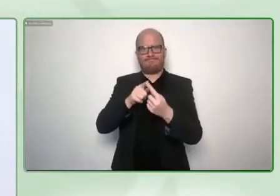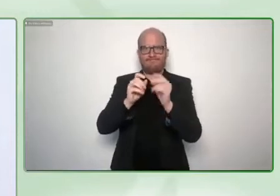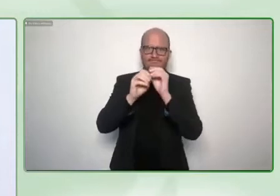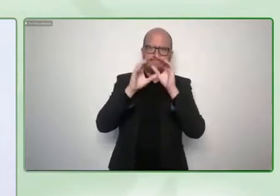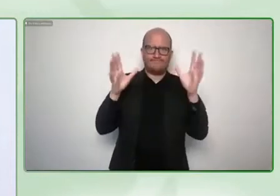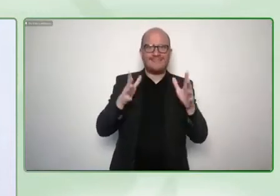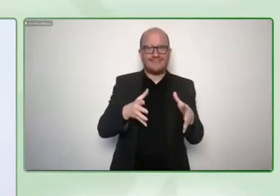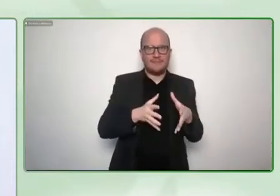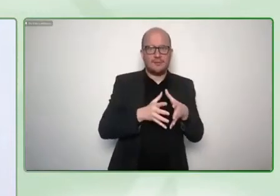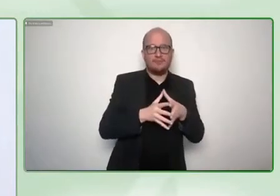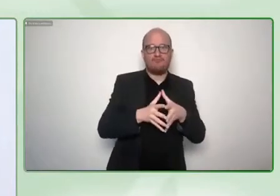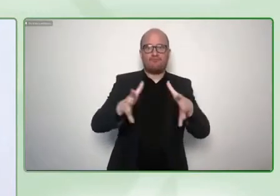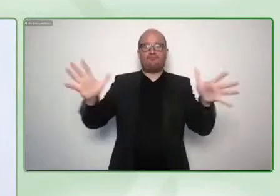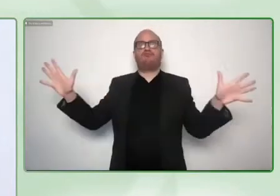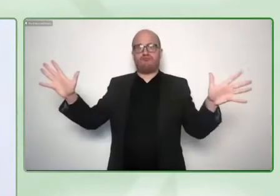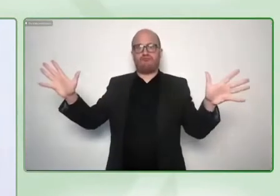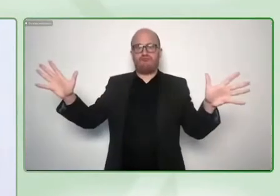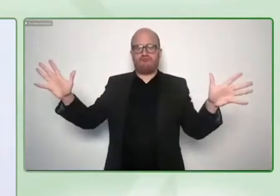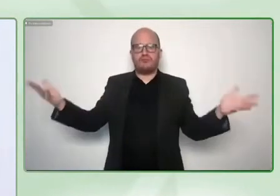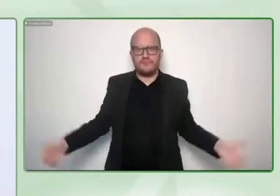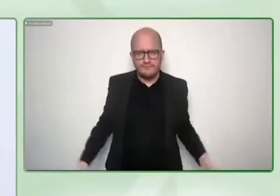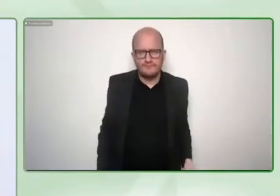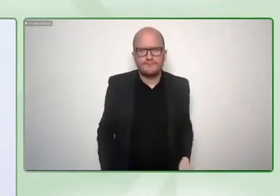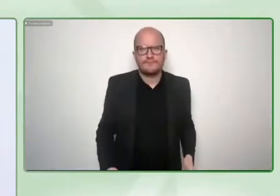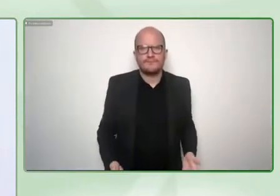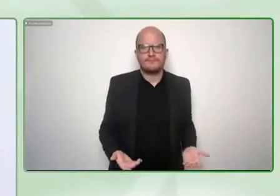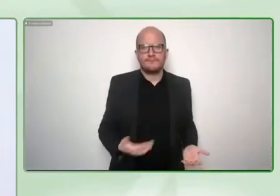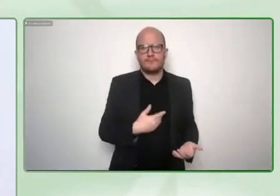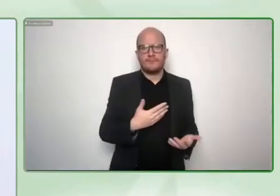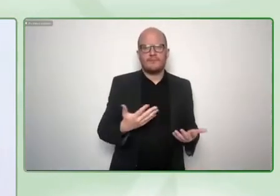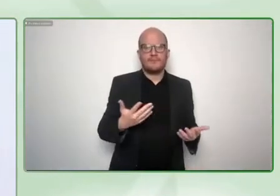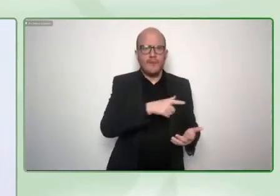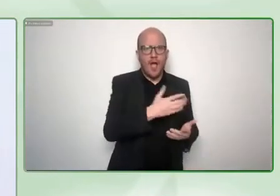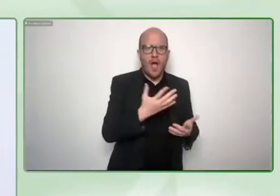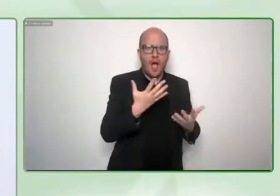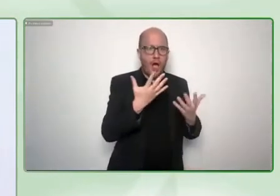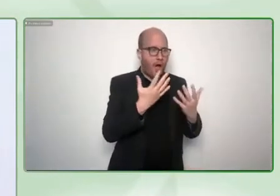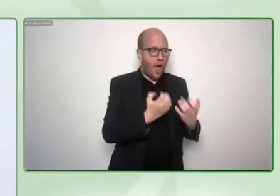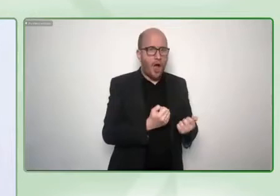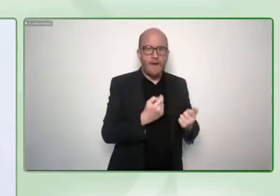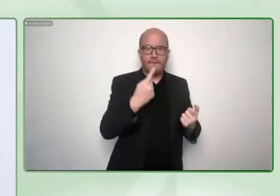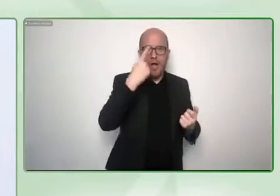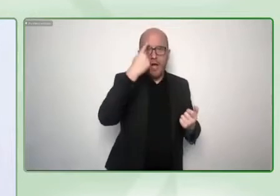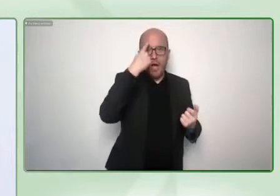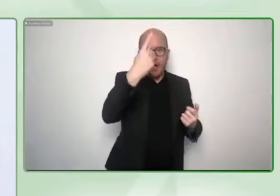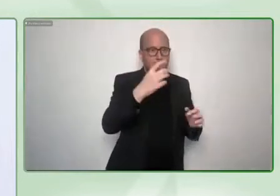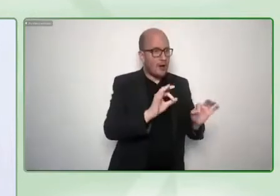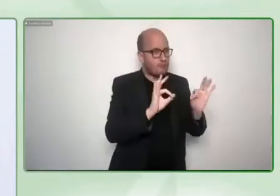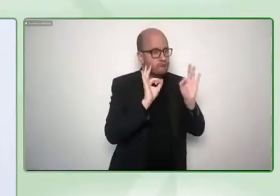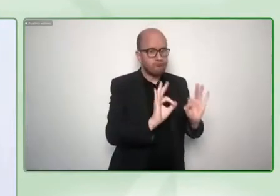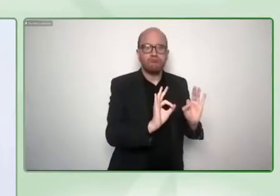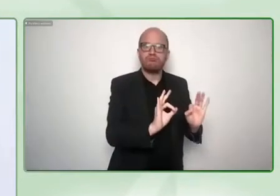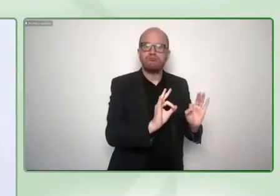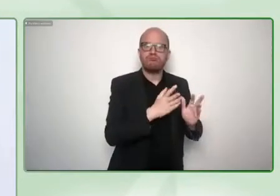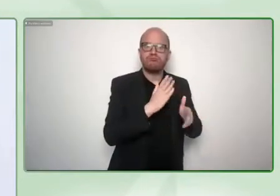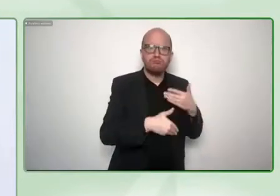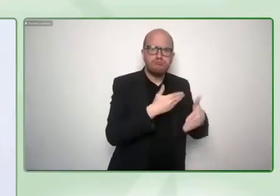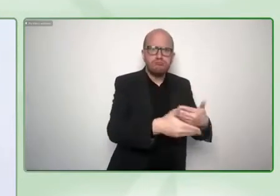to identify innovative solutions and we want to get them connected to